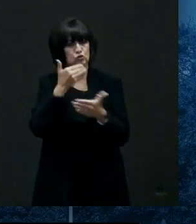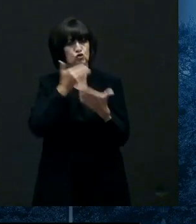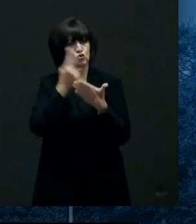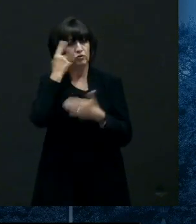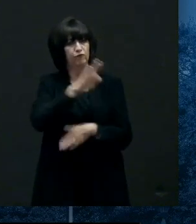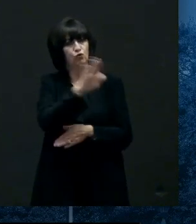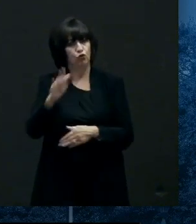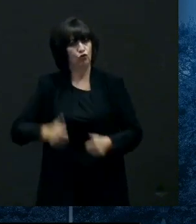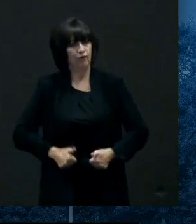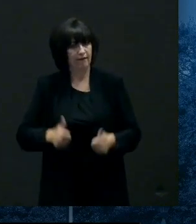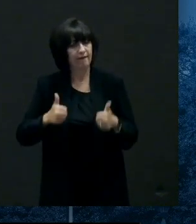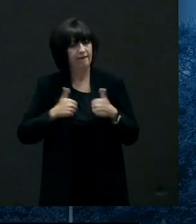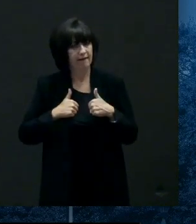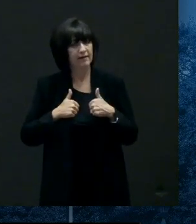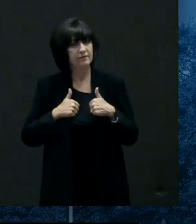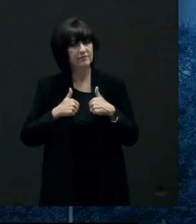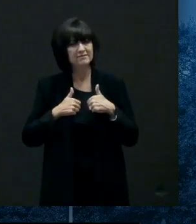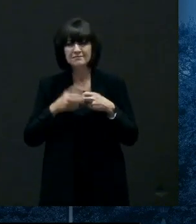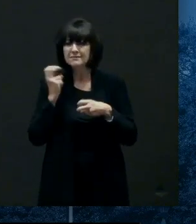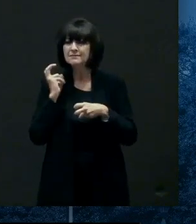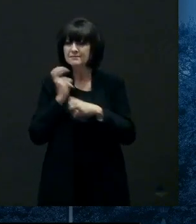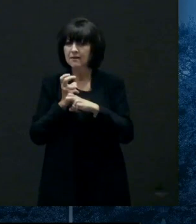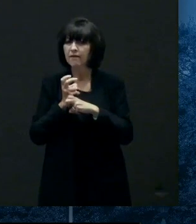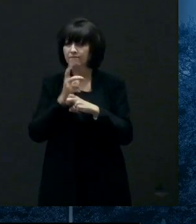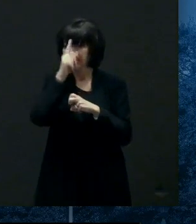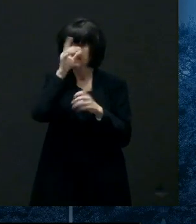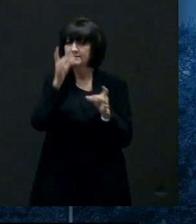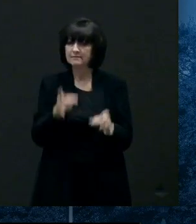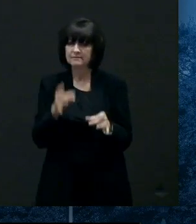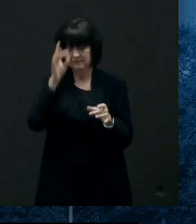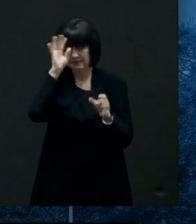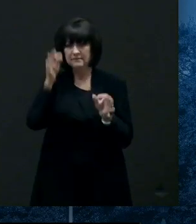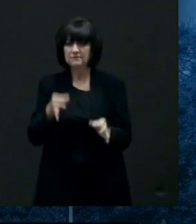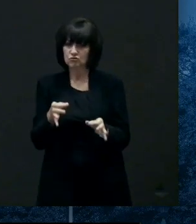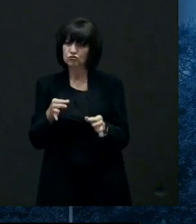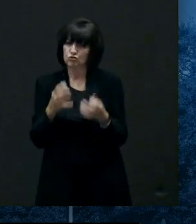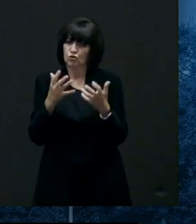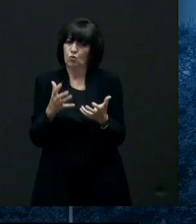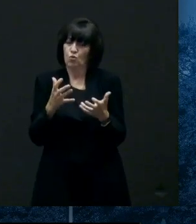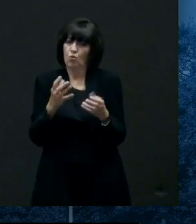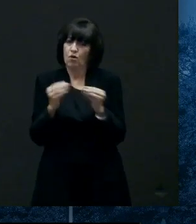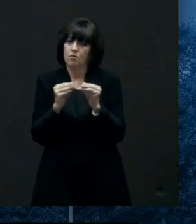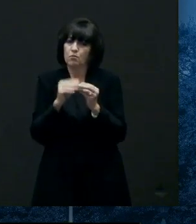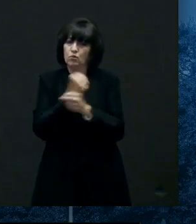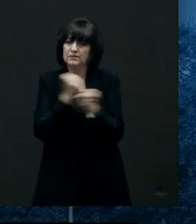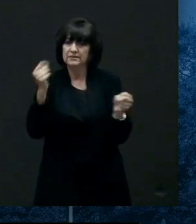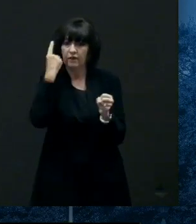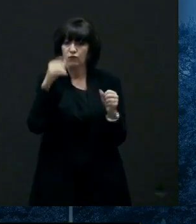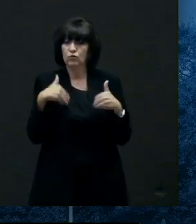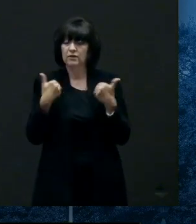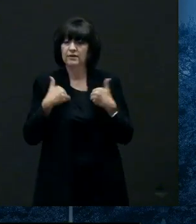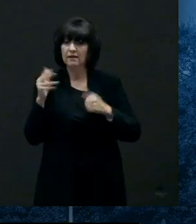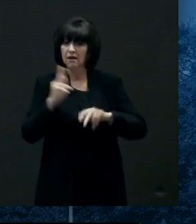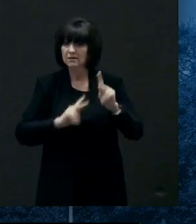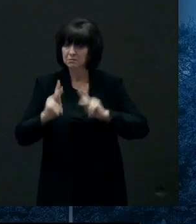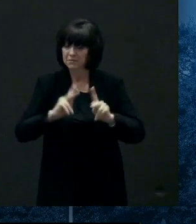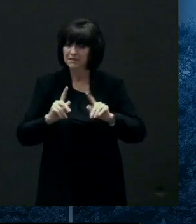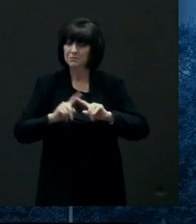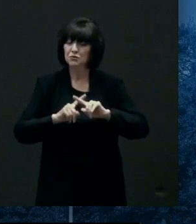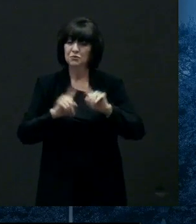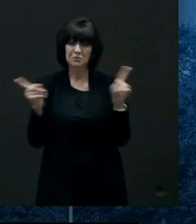lives and very difficult decision for diaa and i think in light of